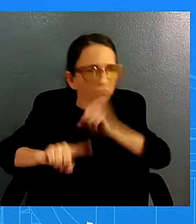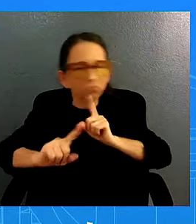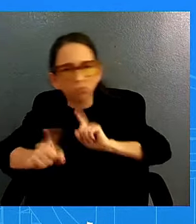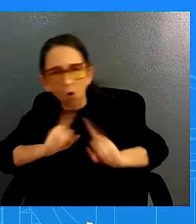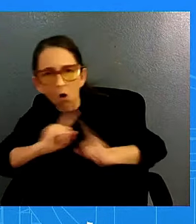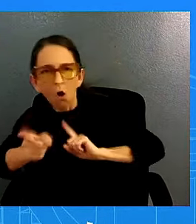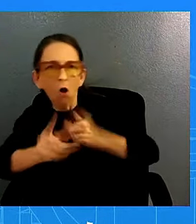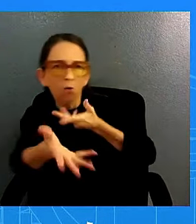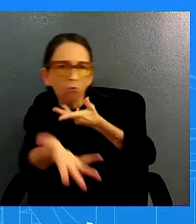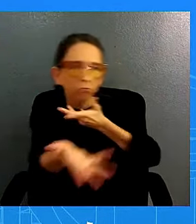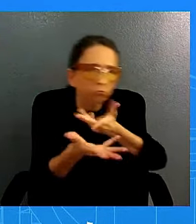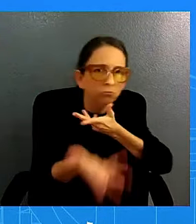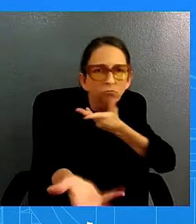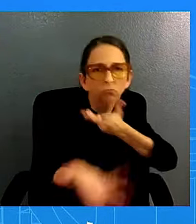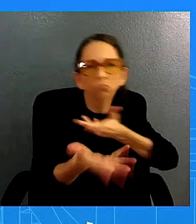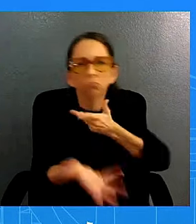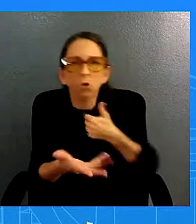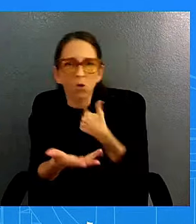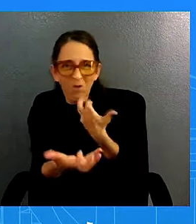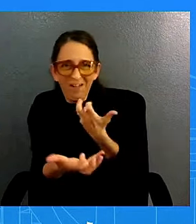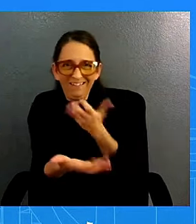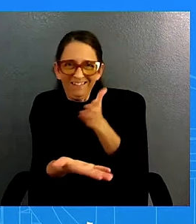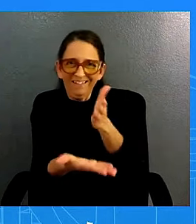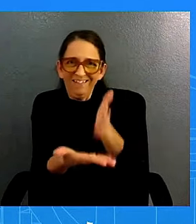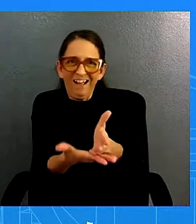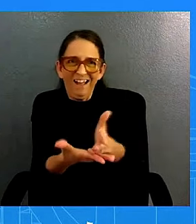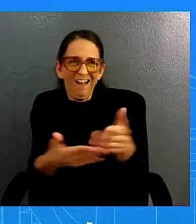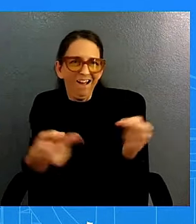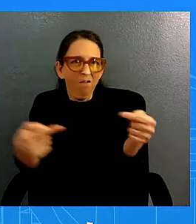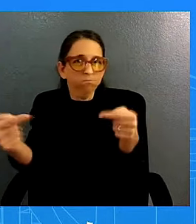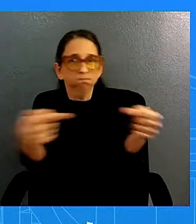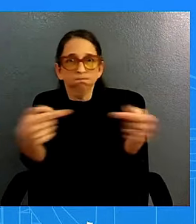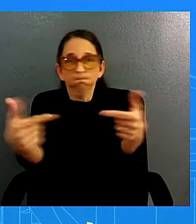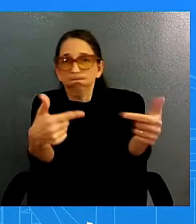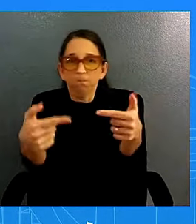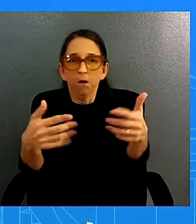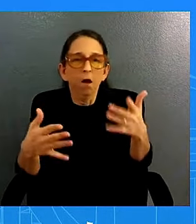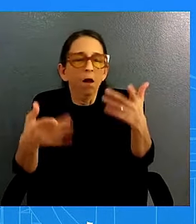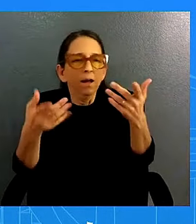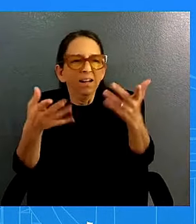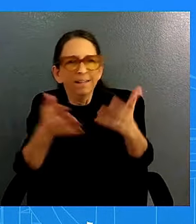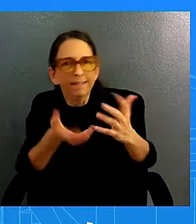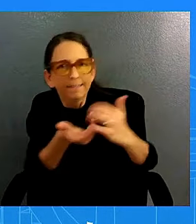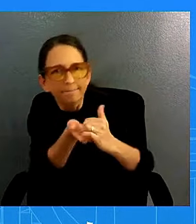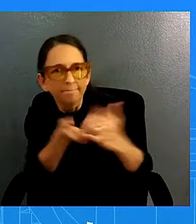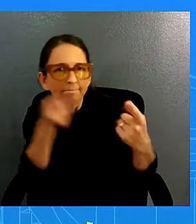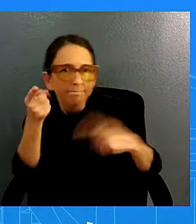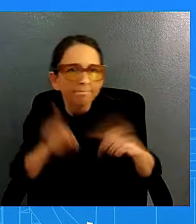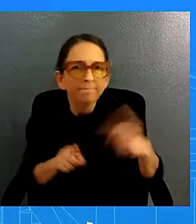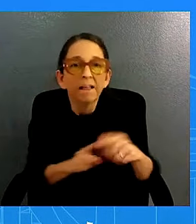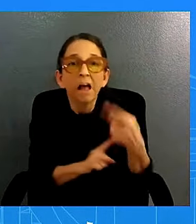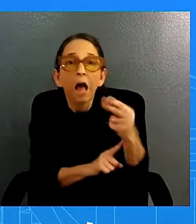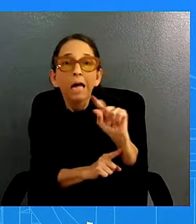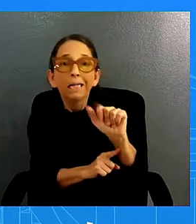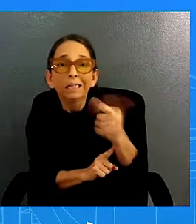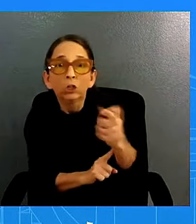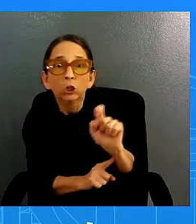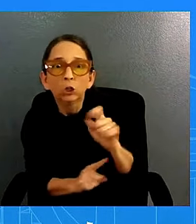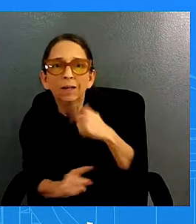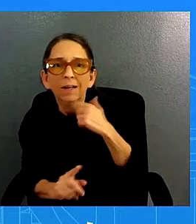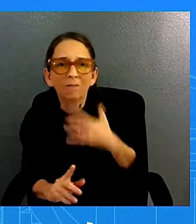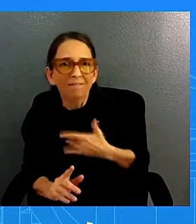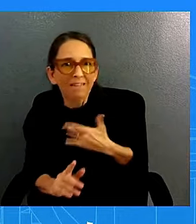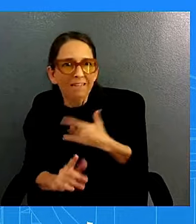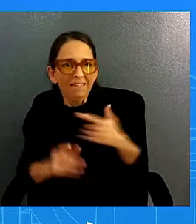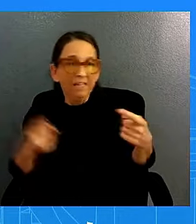ceasefire and hostage deal it is important to do so we believe it would lower the temperature lower reduce the tension there and that's going to be our